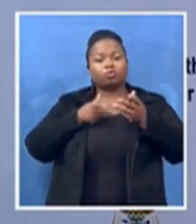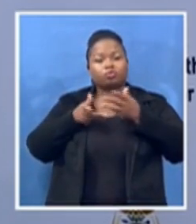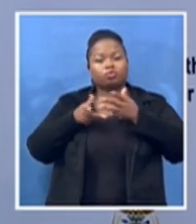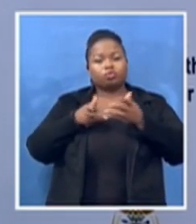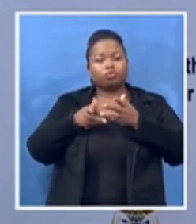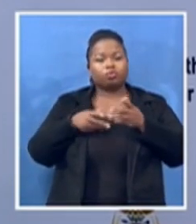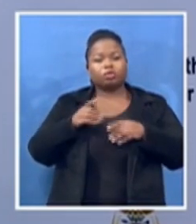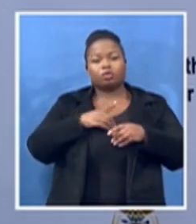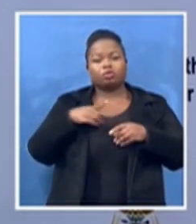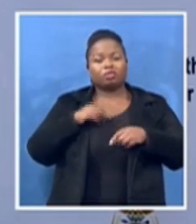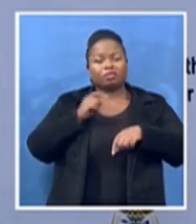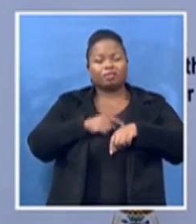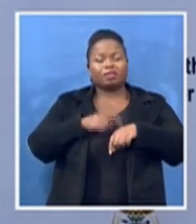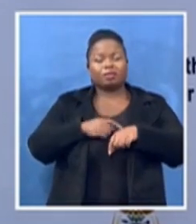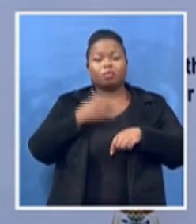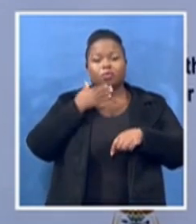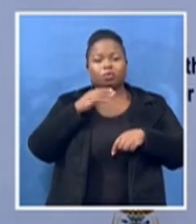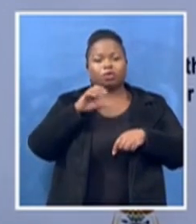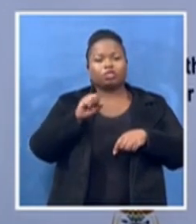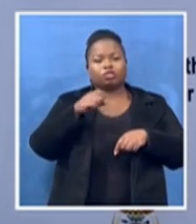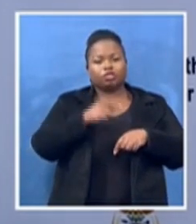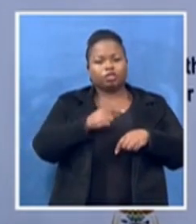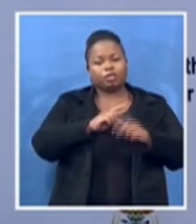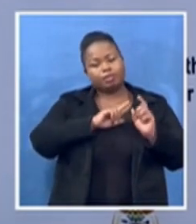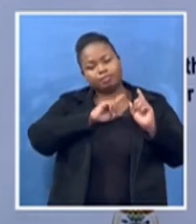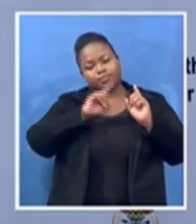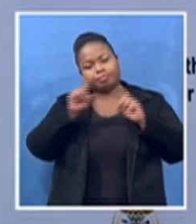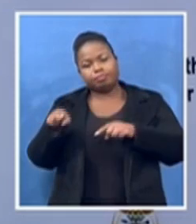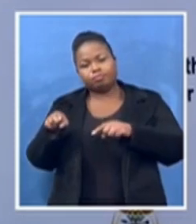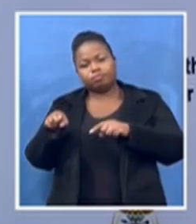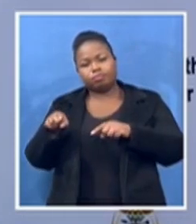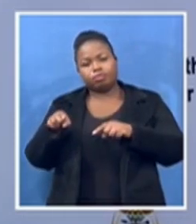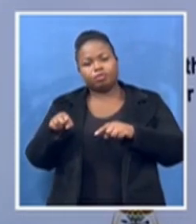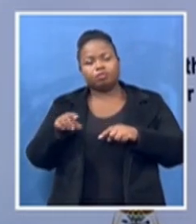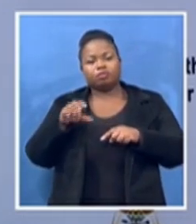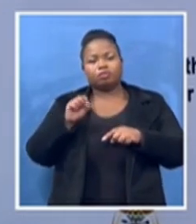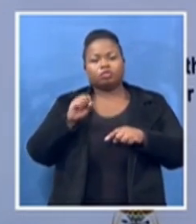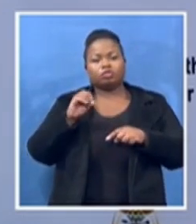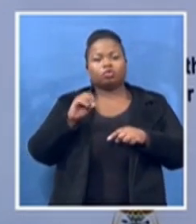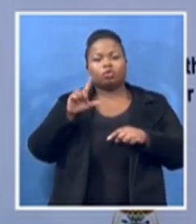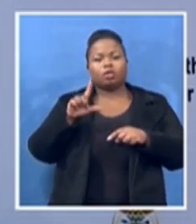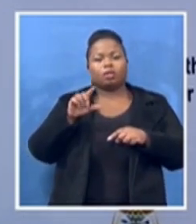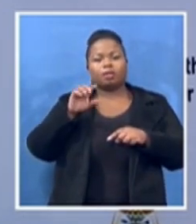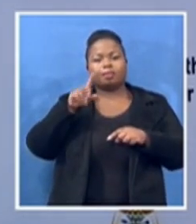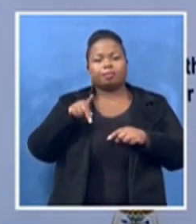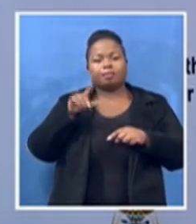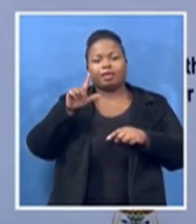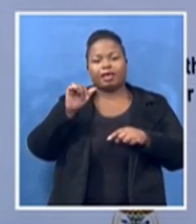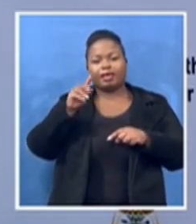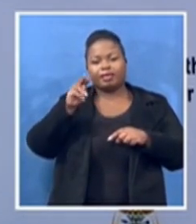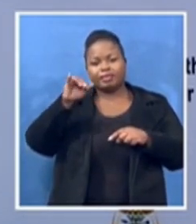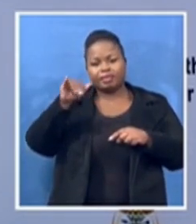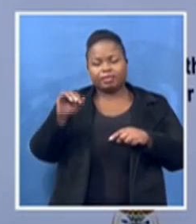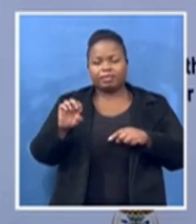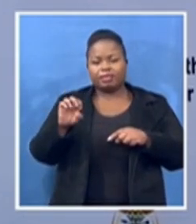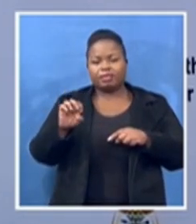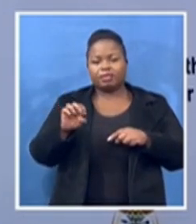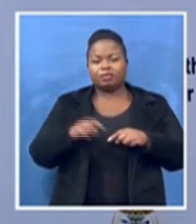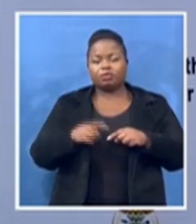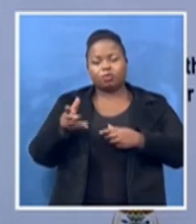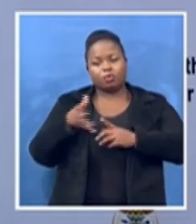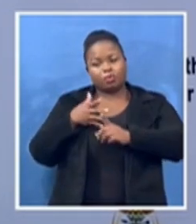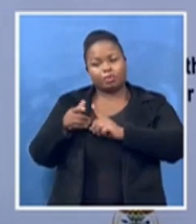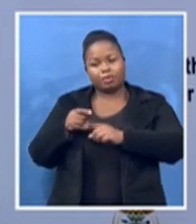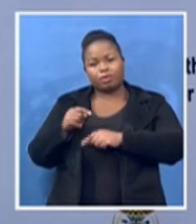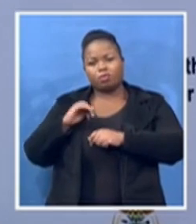to Sol Plotki went to convince women about their act you know they they